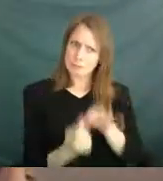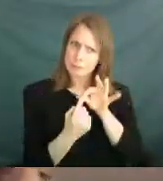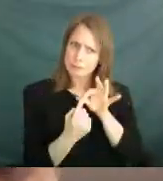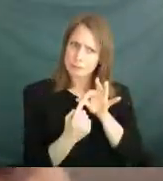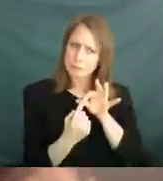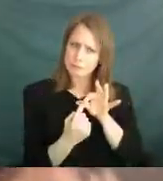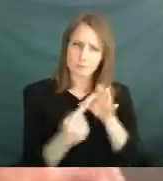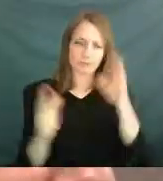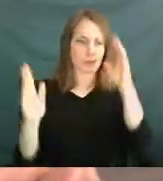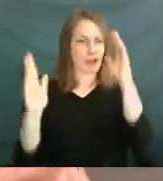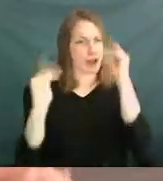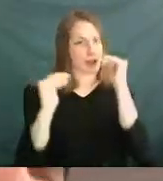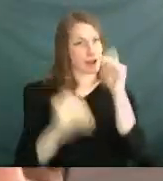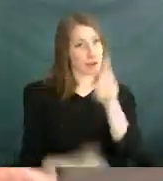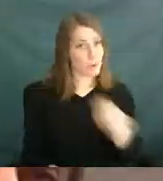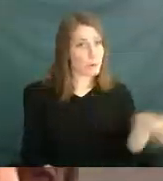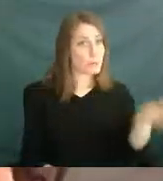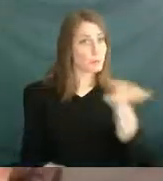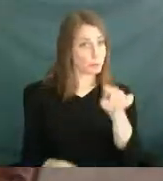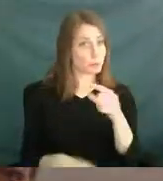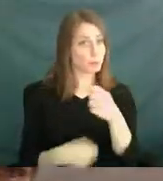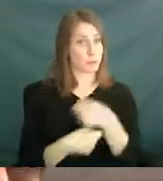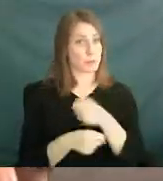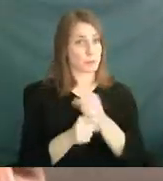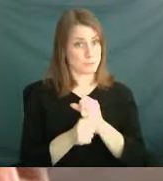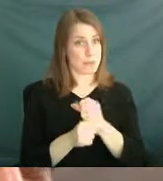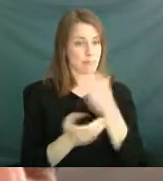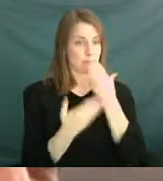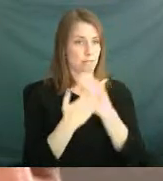make these kinds of decisions in your life.